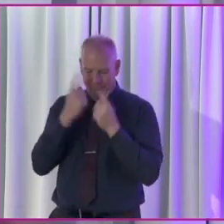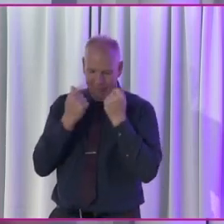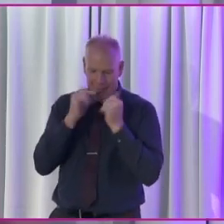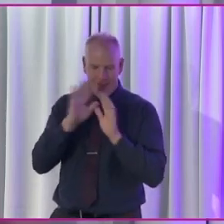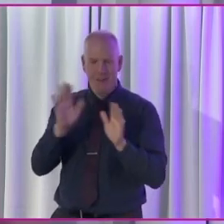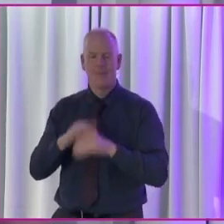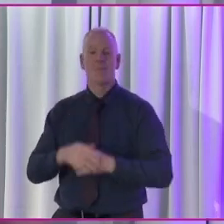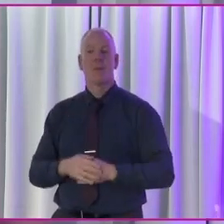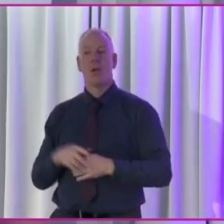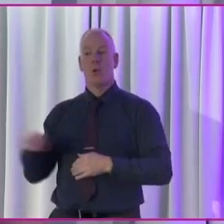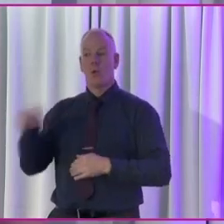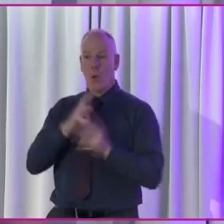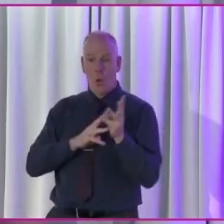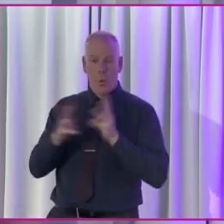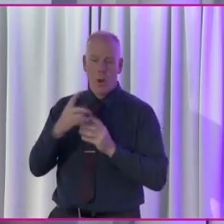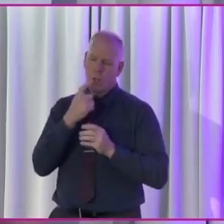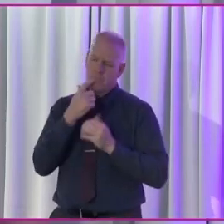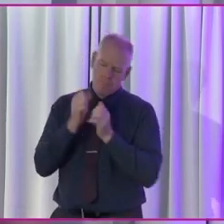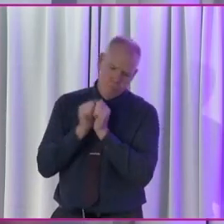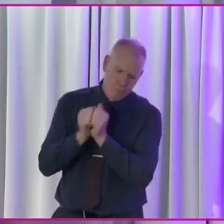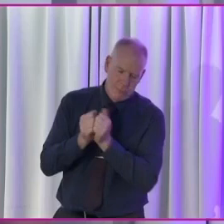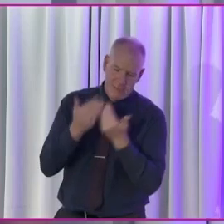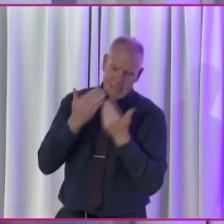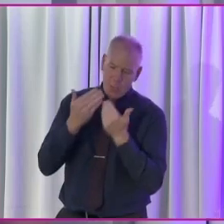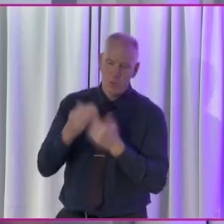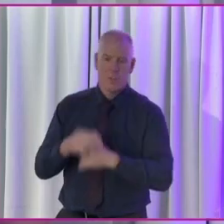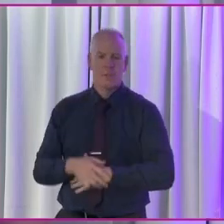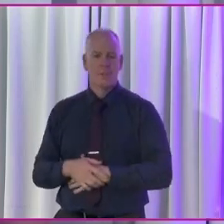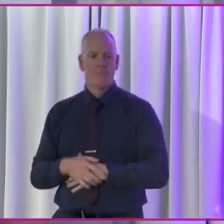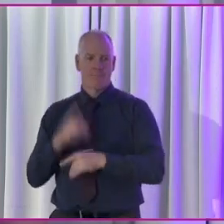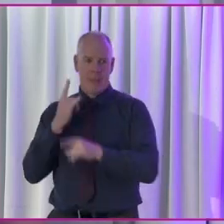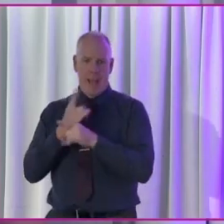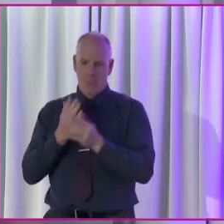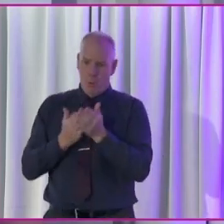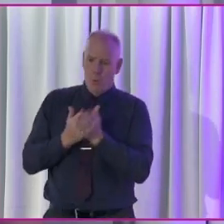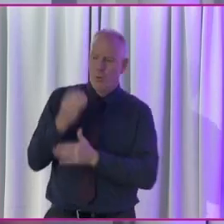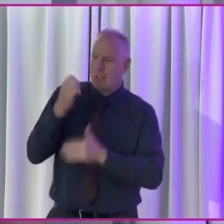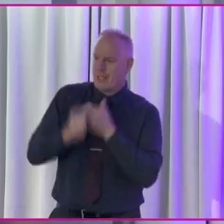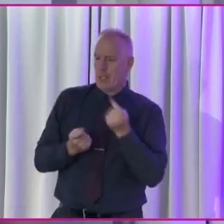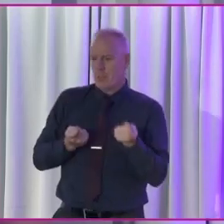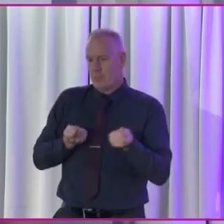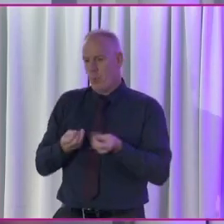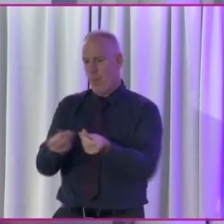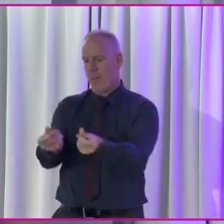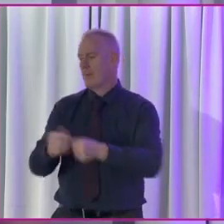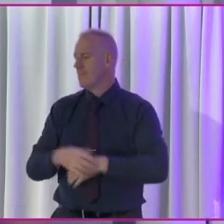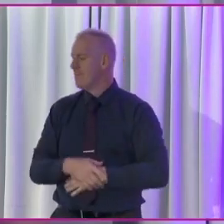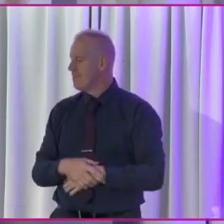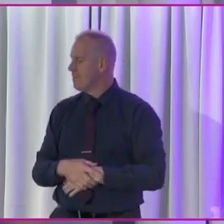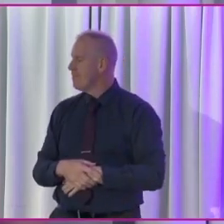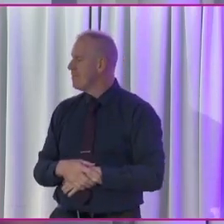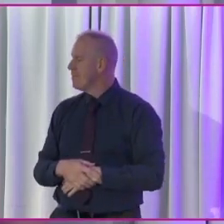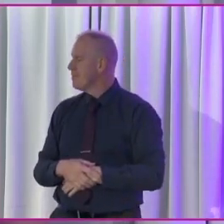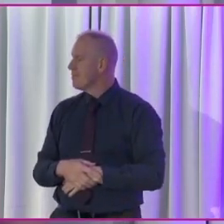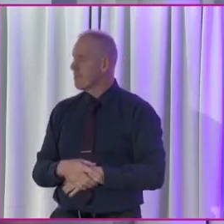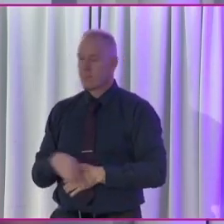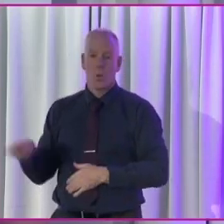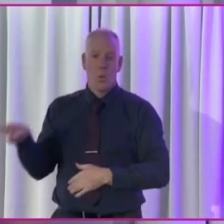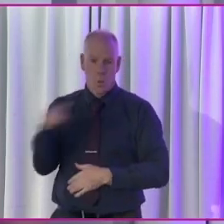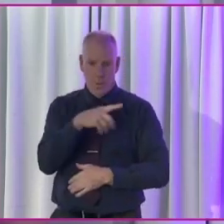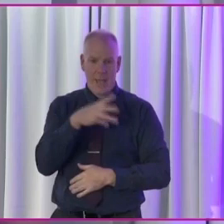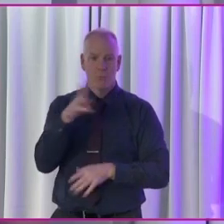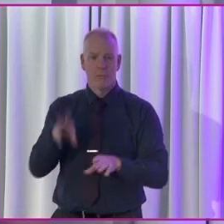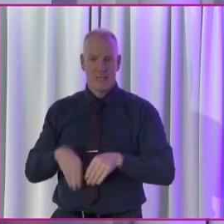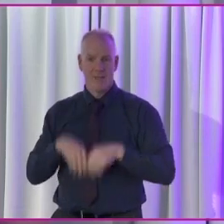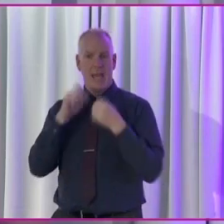But your contribution is very much appreciated in helping the day run smoothly. You will all receive an email